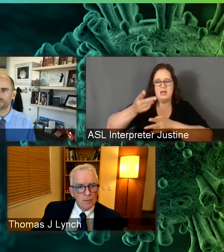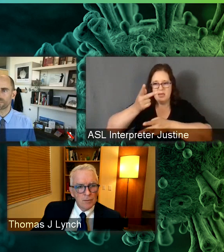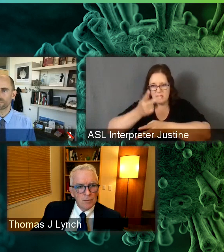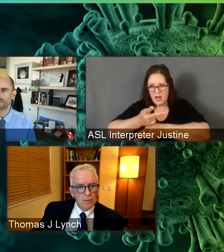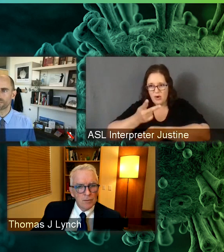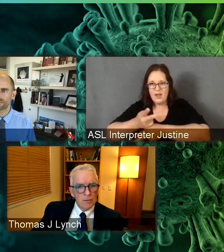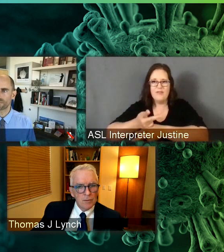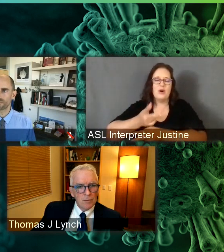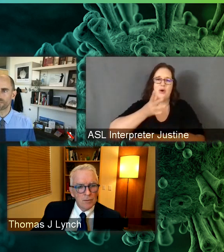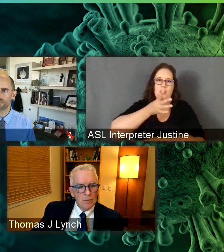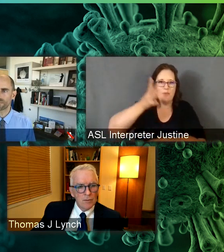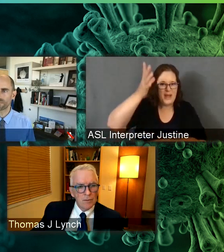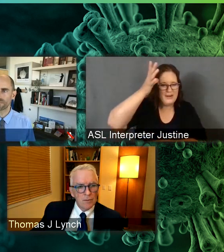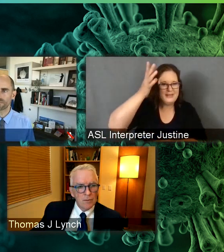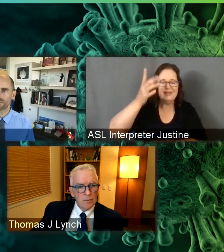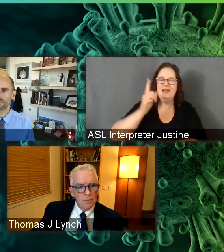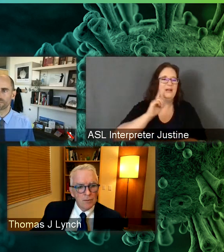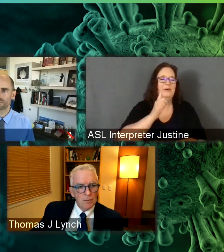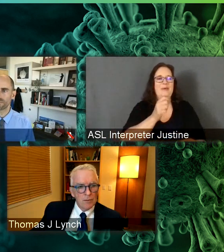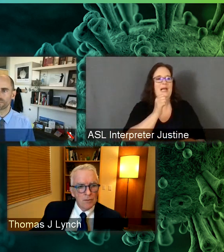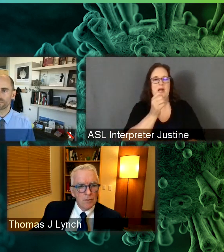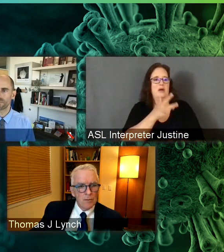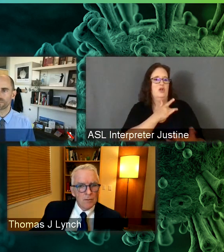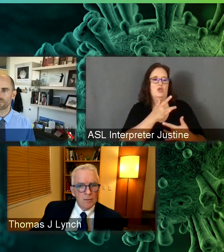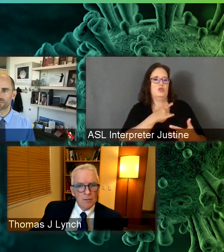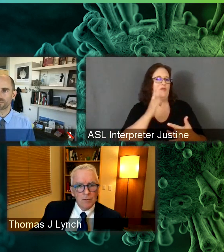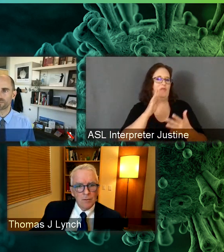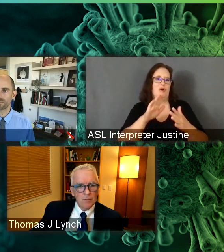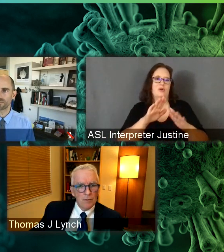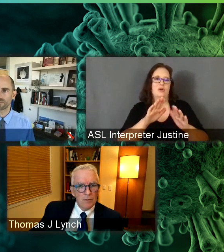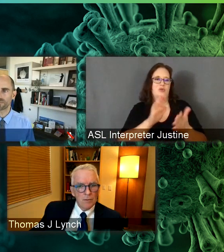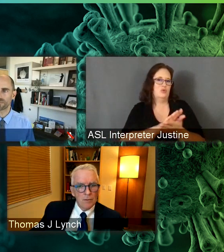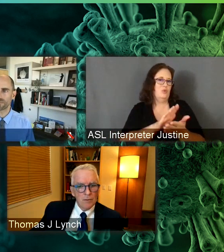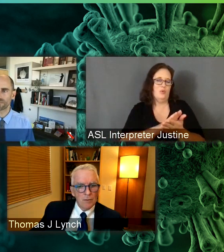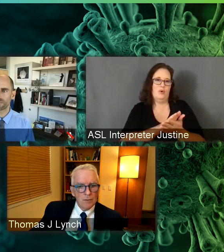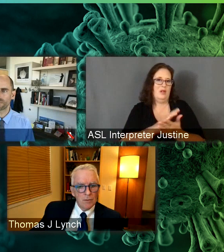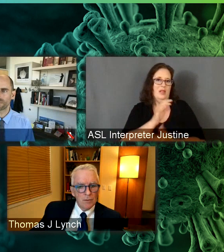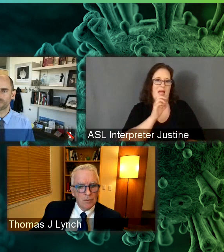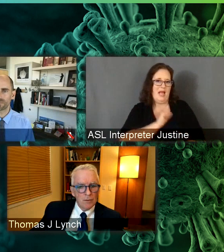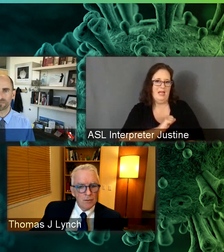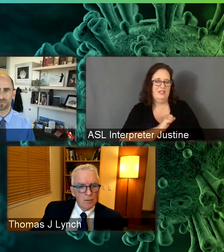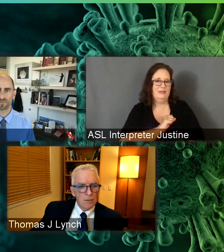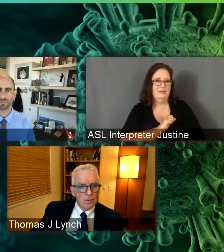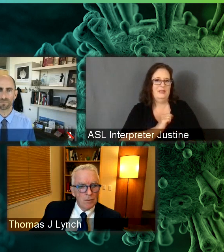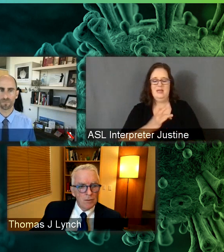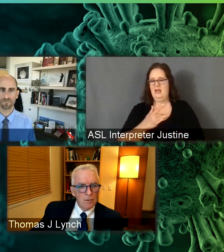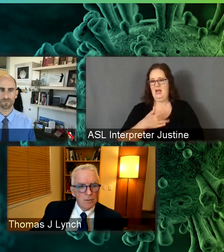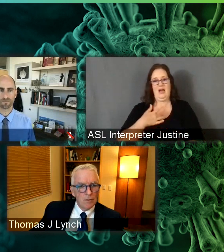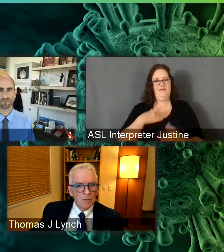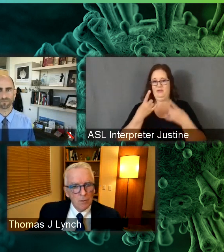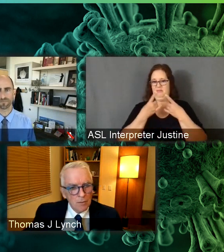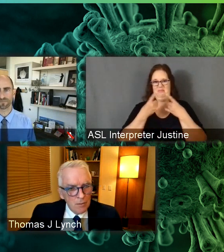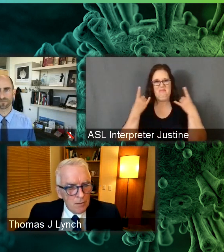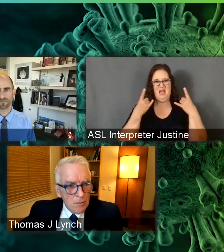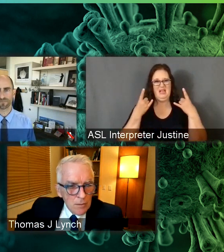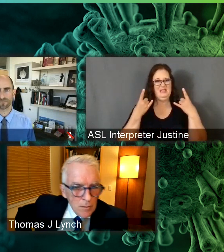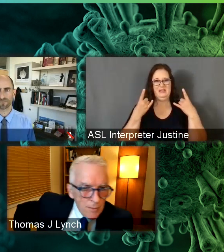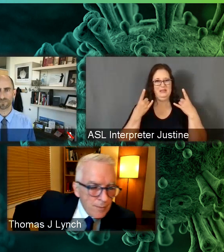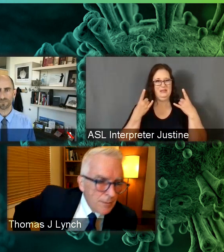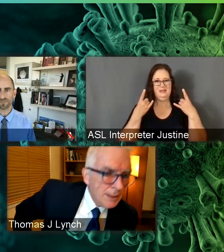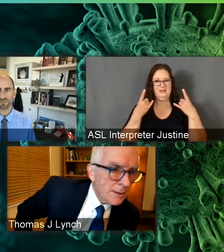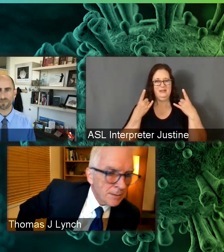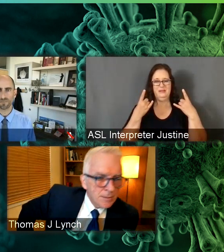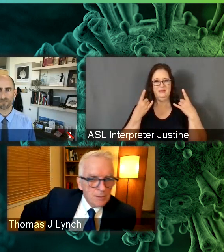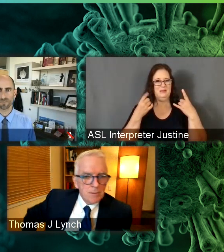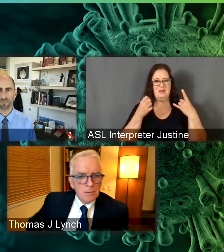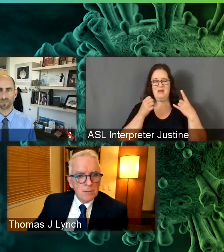worried about in school-age children, I think. So, to me, I don't personally think that the masks have any, pose